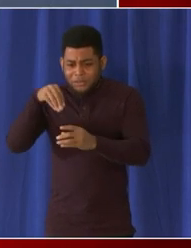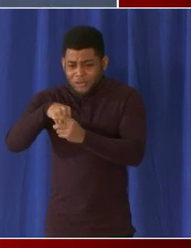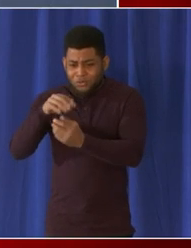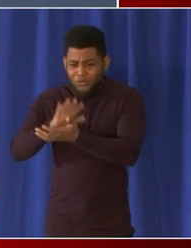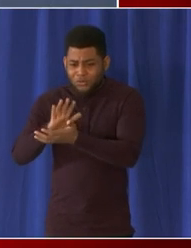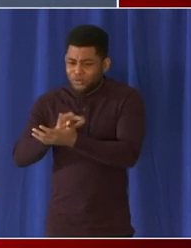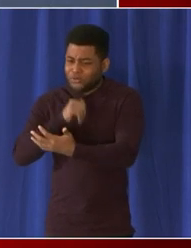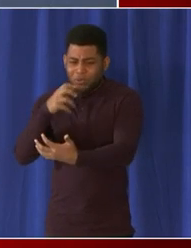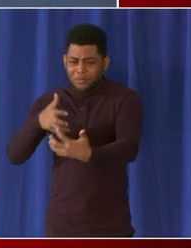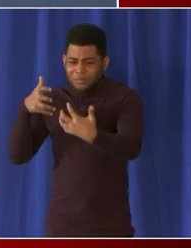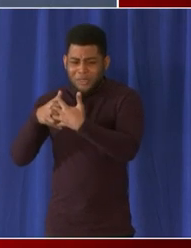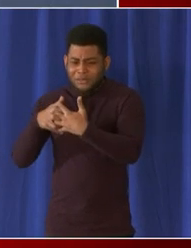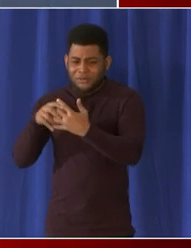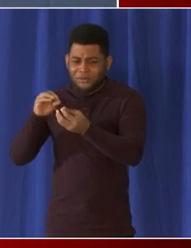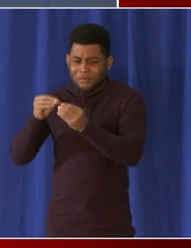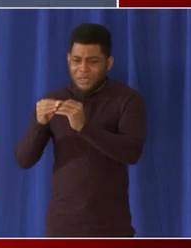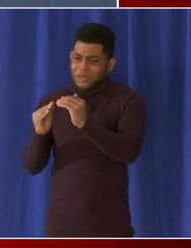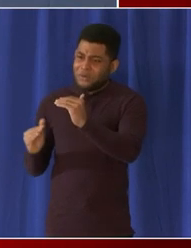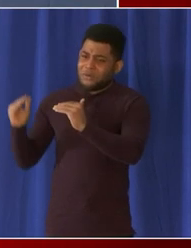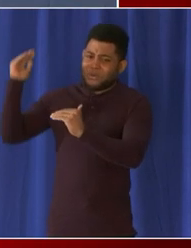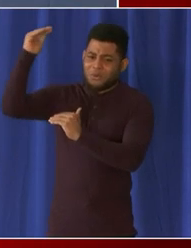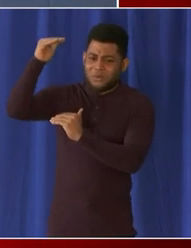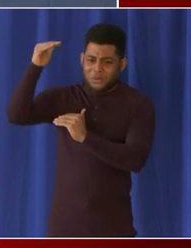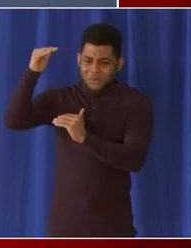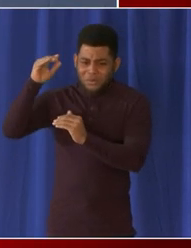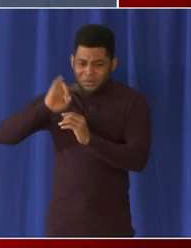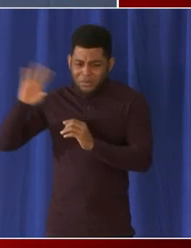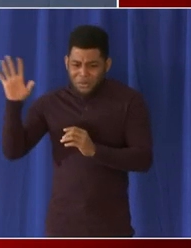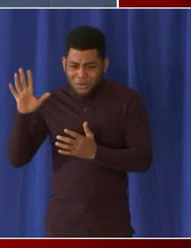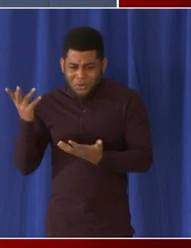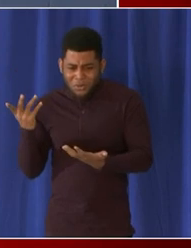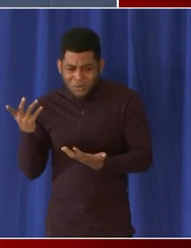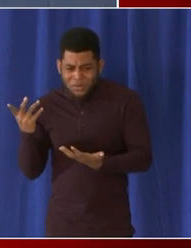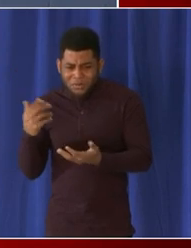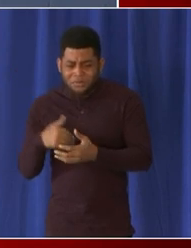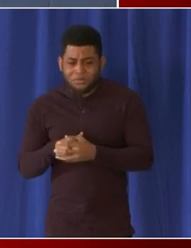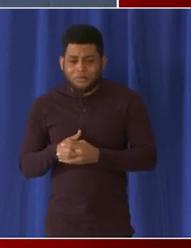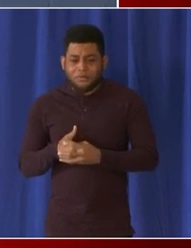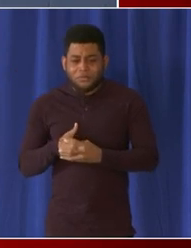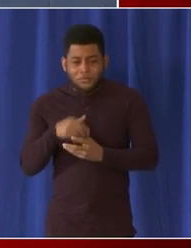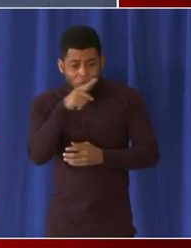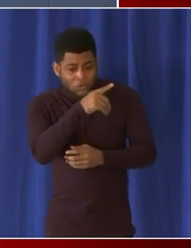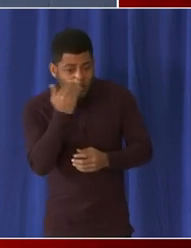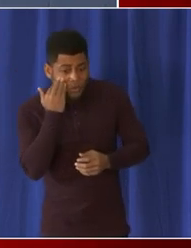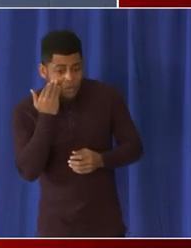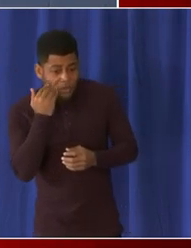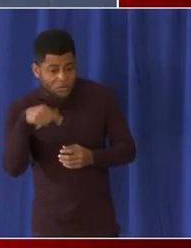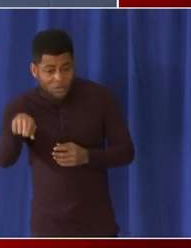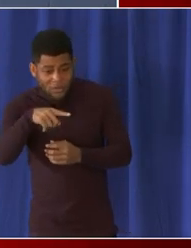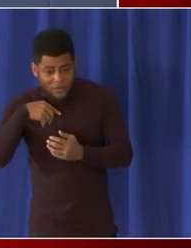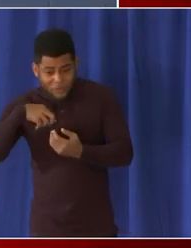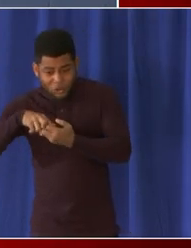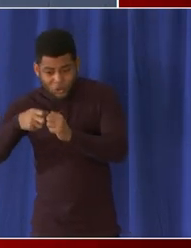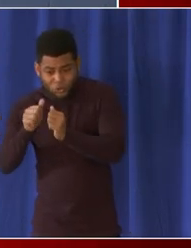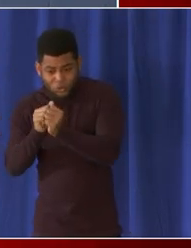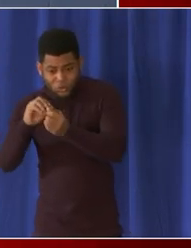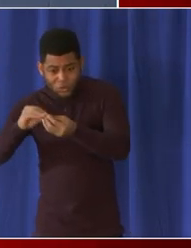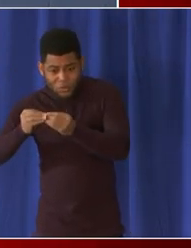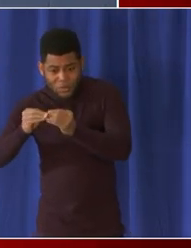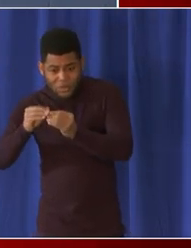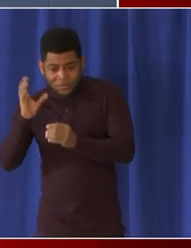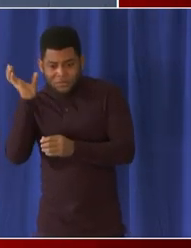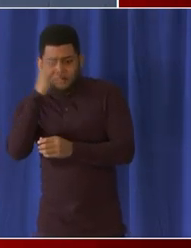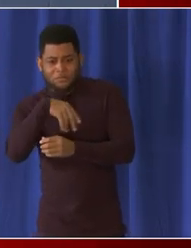for with students per se or with staff members um was there kind of an you know were you aware of those issues um